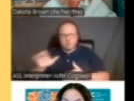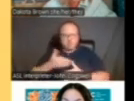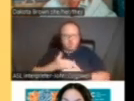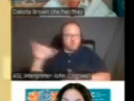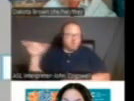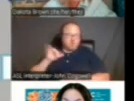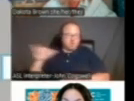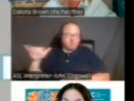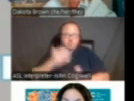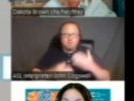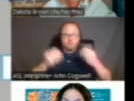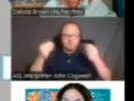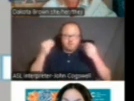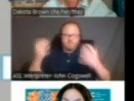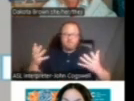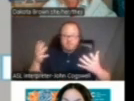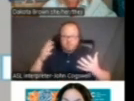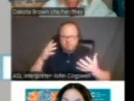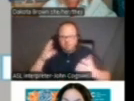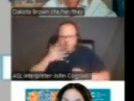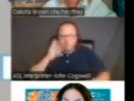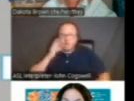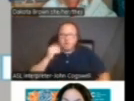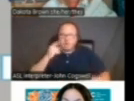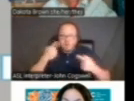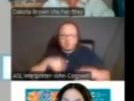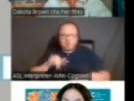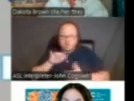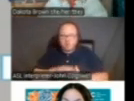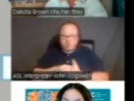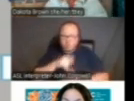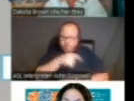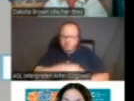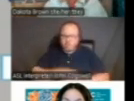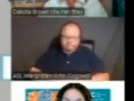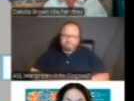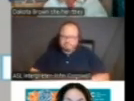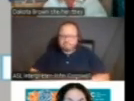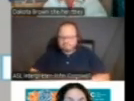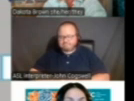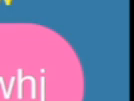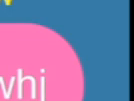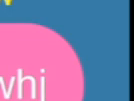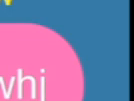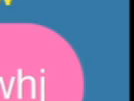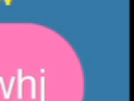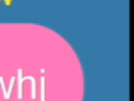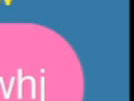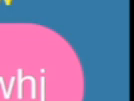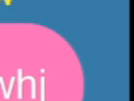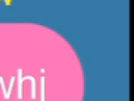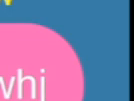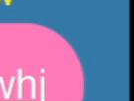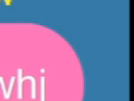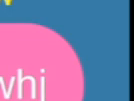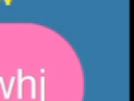some of her experience during this fall. So I'm wondering if can do that. Yeah, absolutely. The